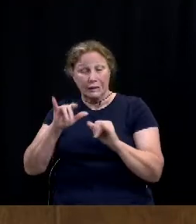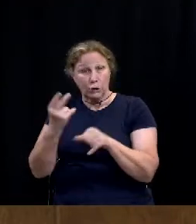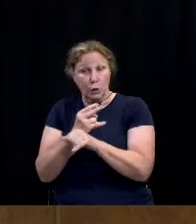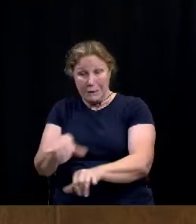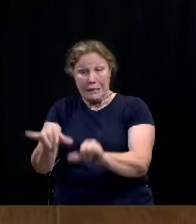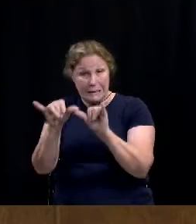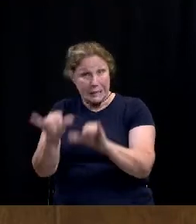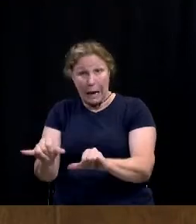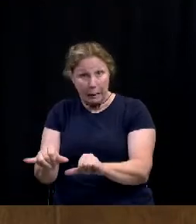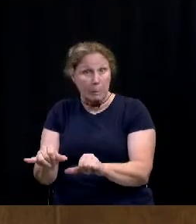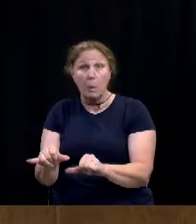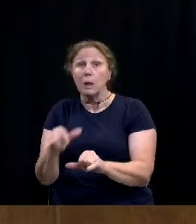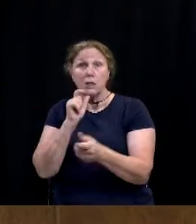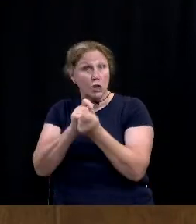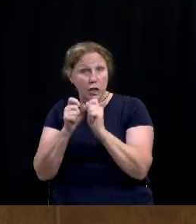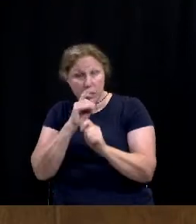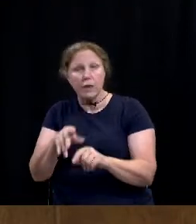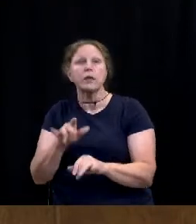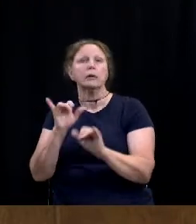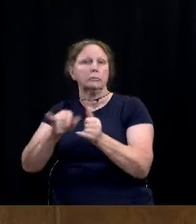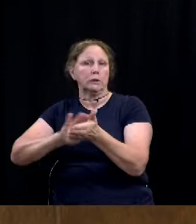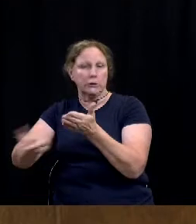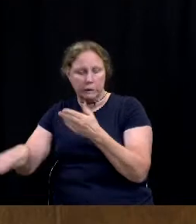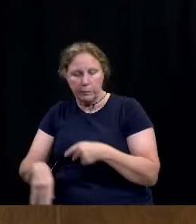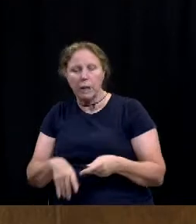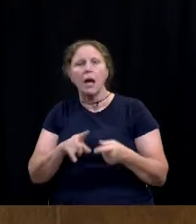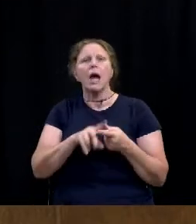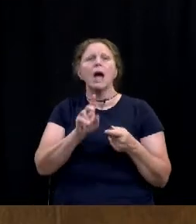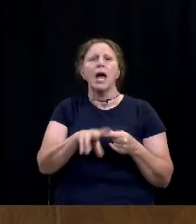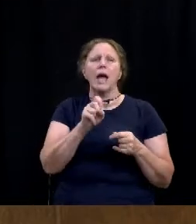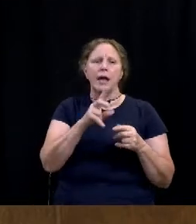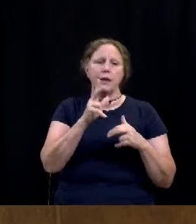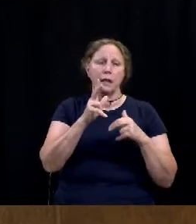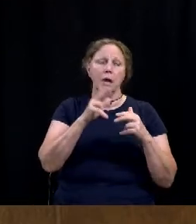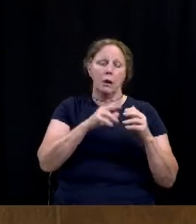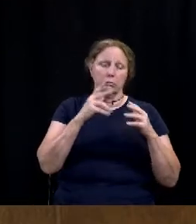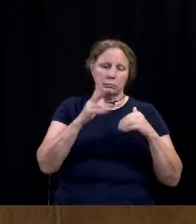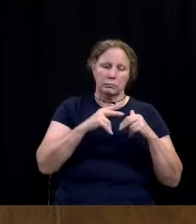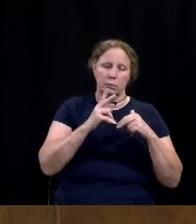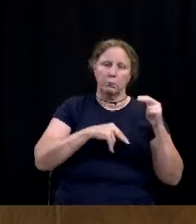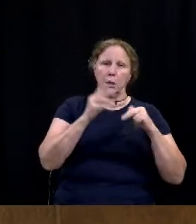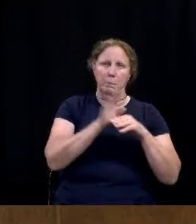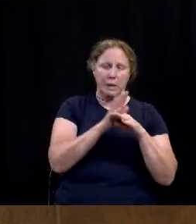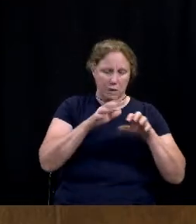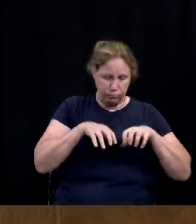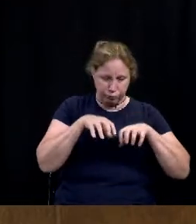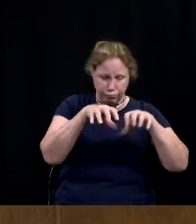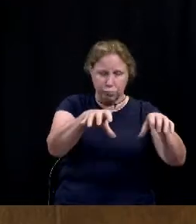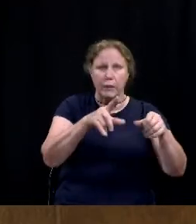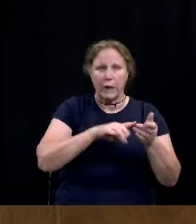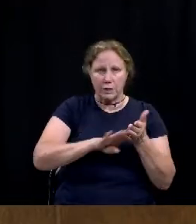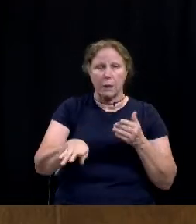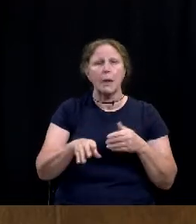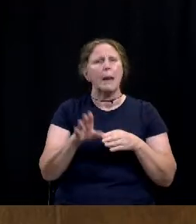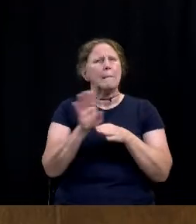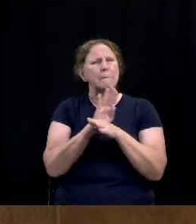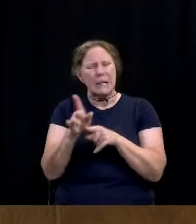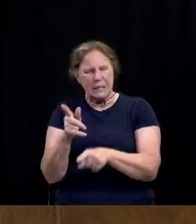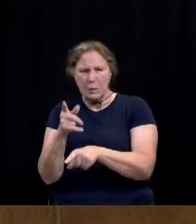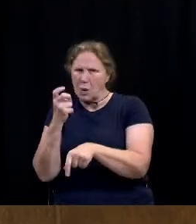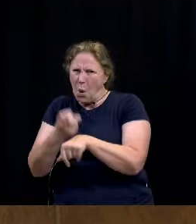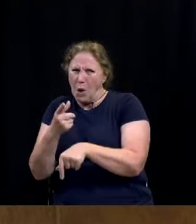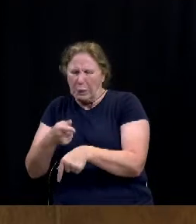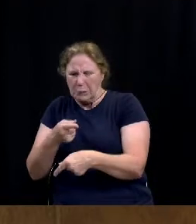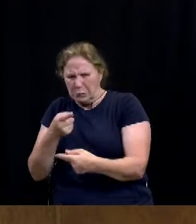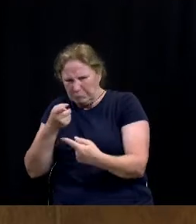is very important. And some urban core building exemptions as well. Commercial was a little bit harder and it's still,